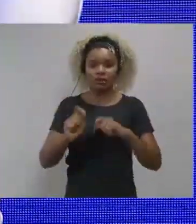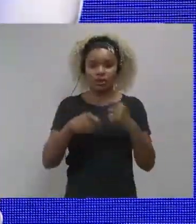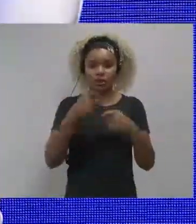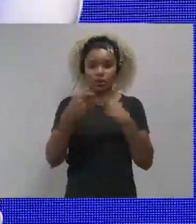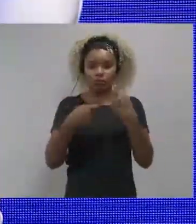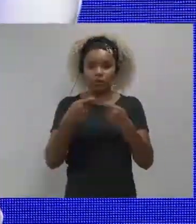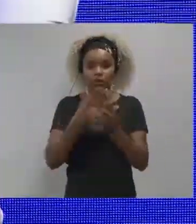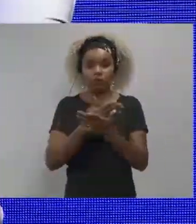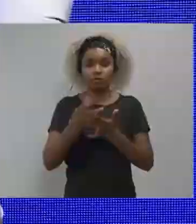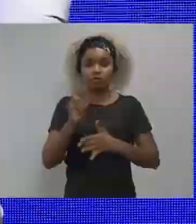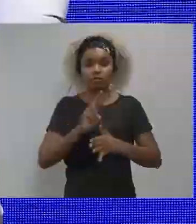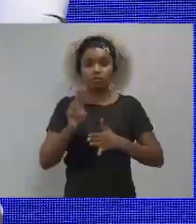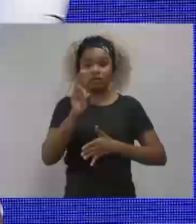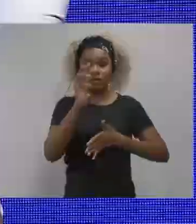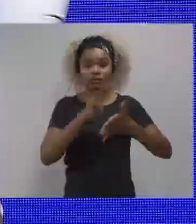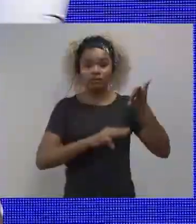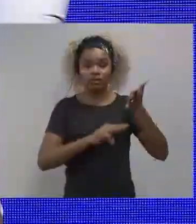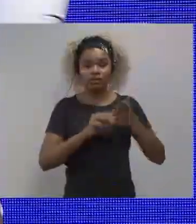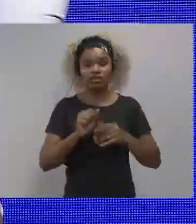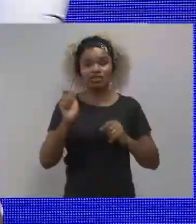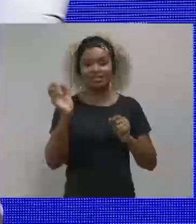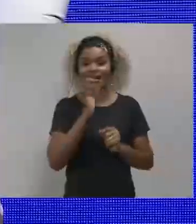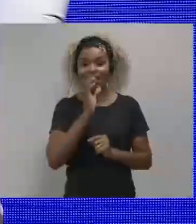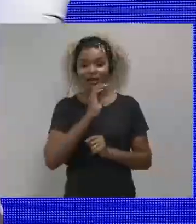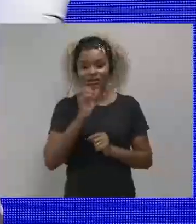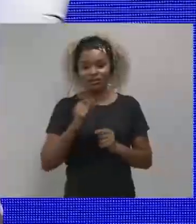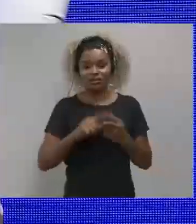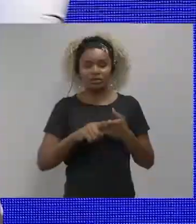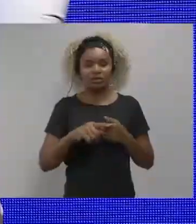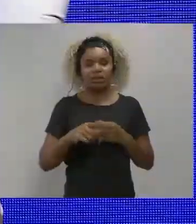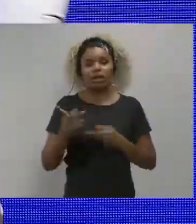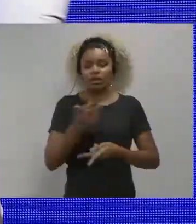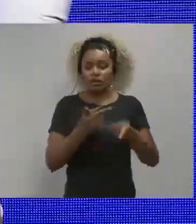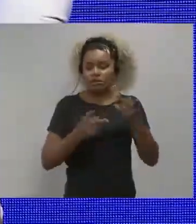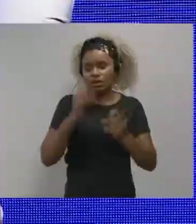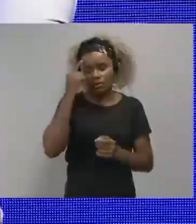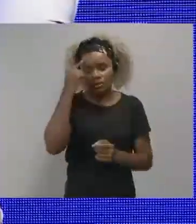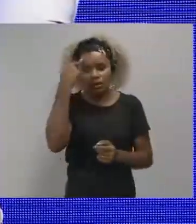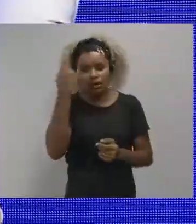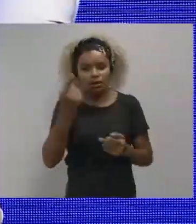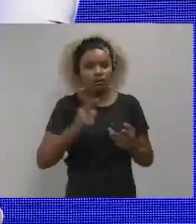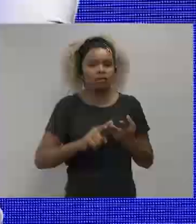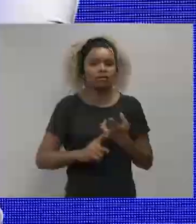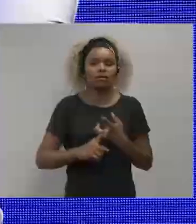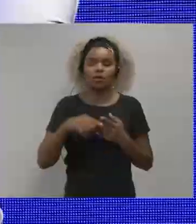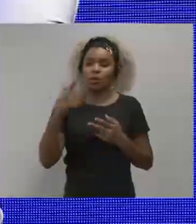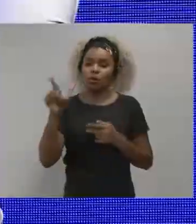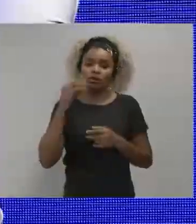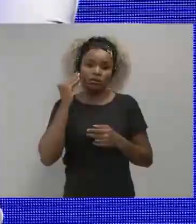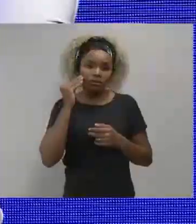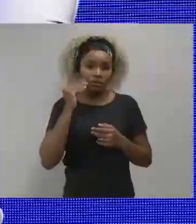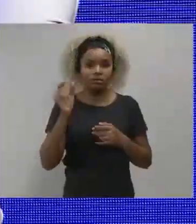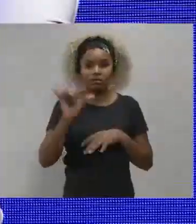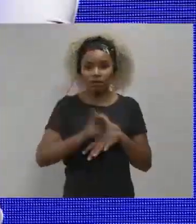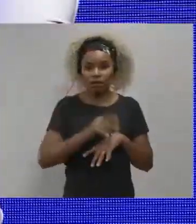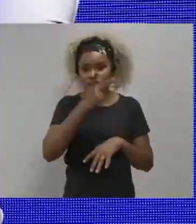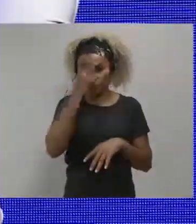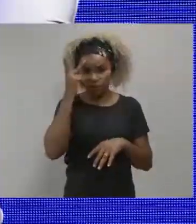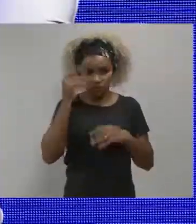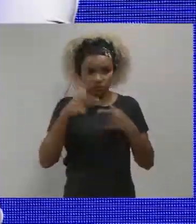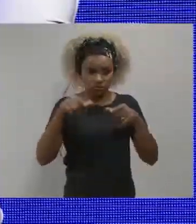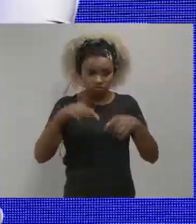Well, in my case, we started using the agiles, the design thinking, and other